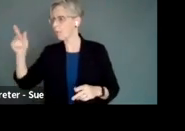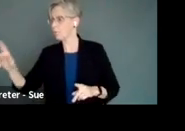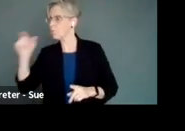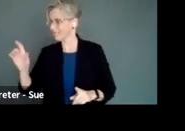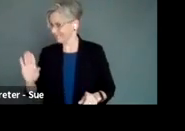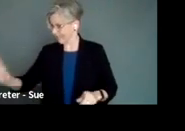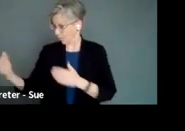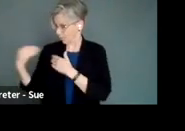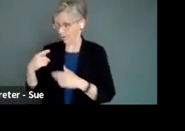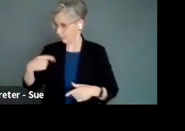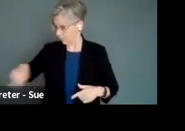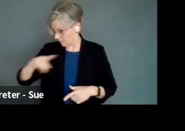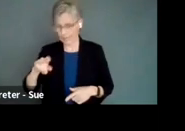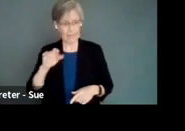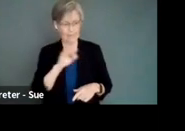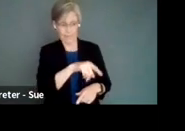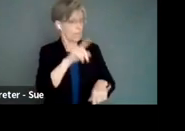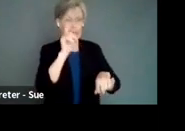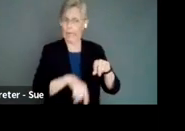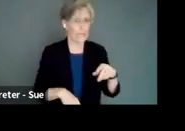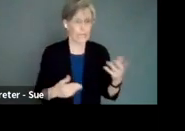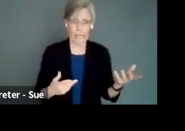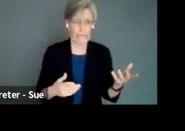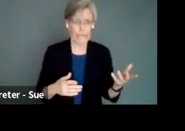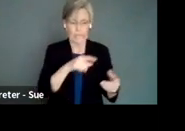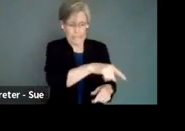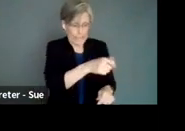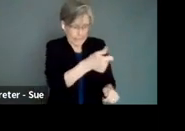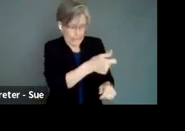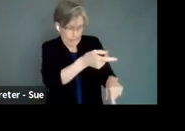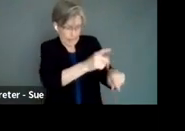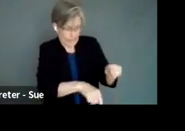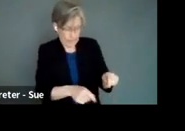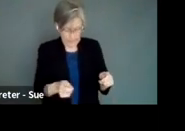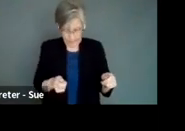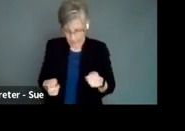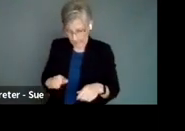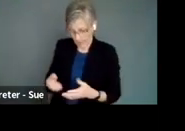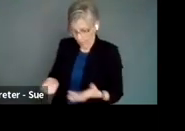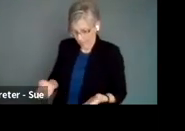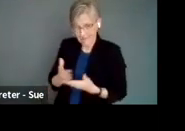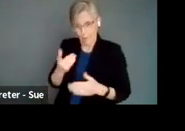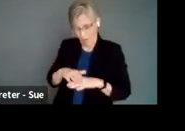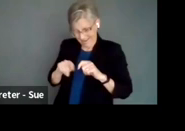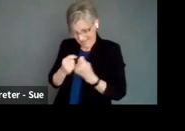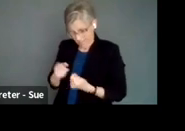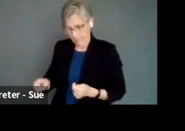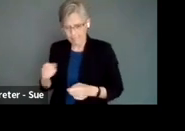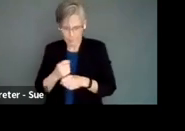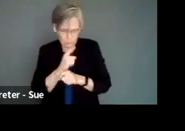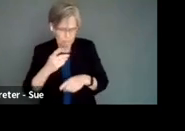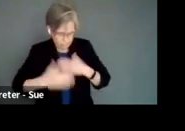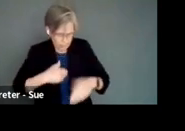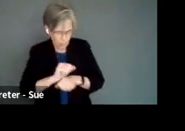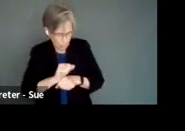because if they can't actually are not physically capable of maintaining that equipment, somebody on your team has to be able to do it for